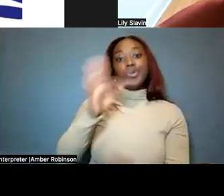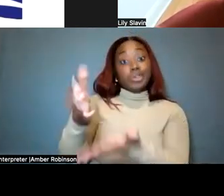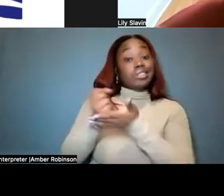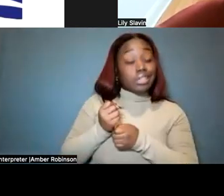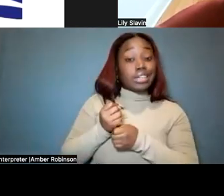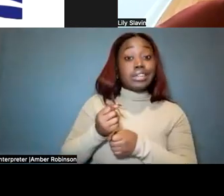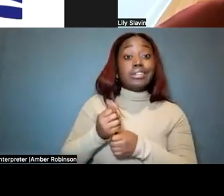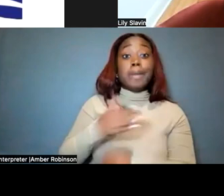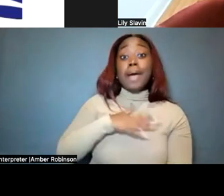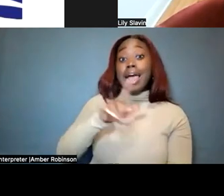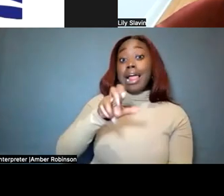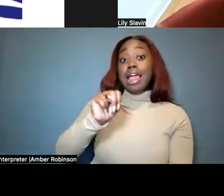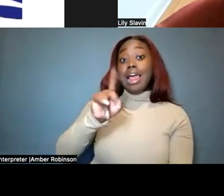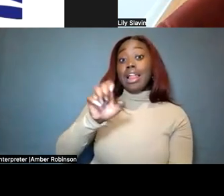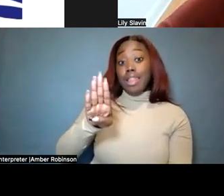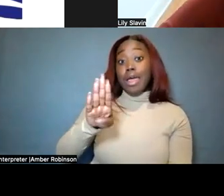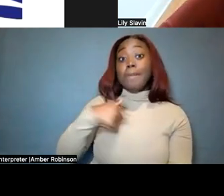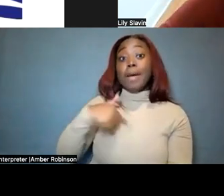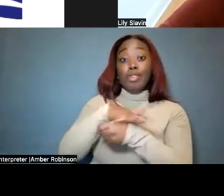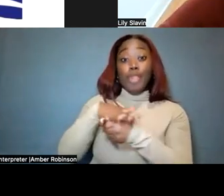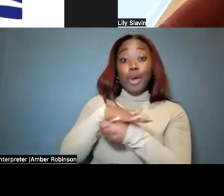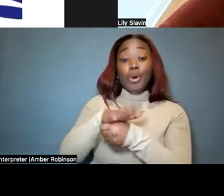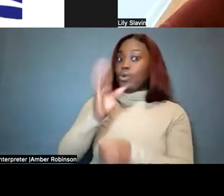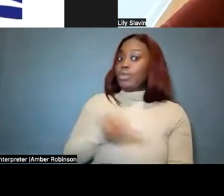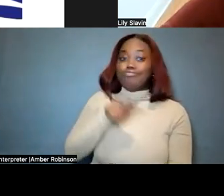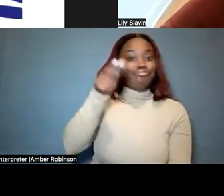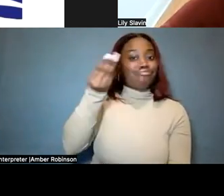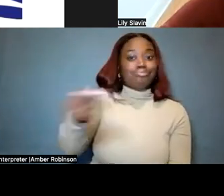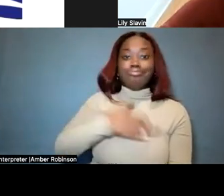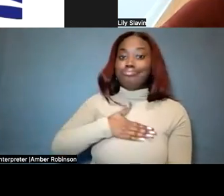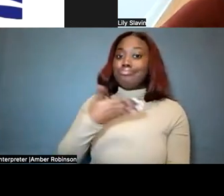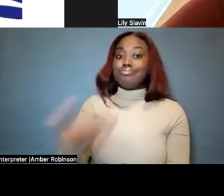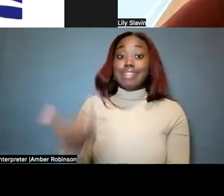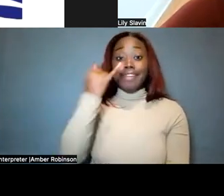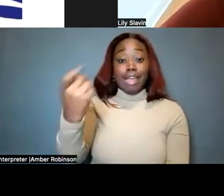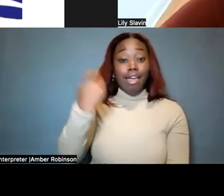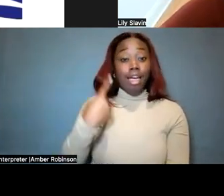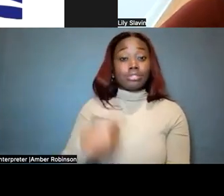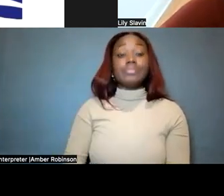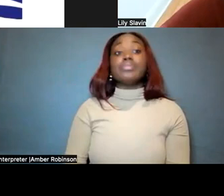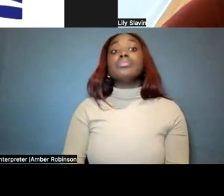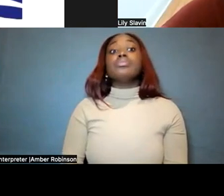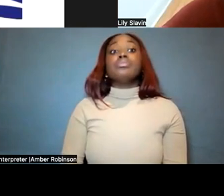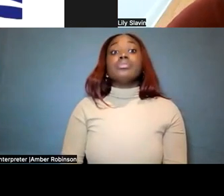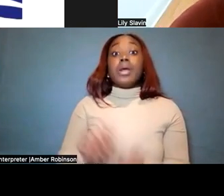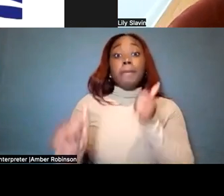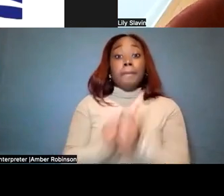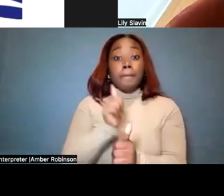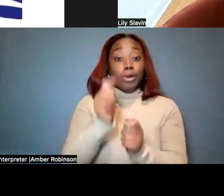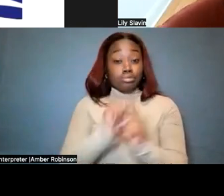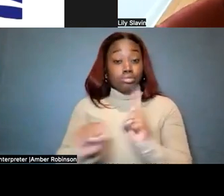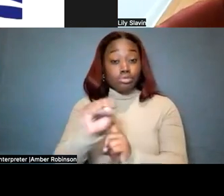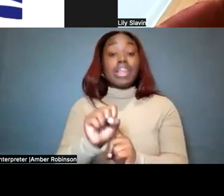my Lions Club, I'm in, I'm in the local Lions Club. We would give it to somebody if they came and asked for it. But in most cases, the